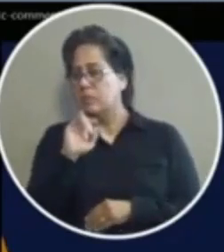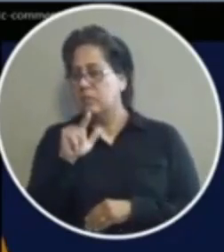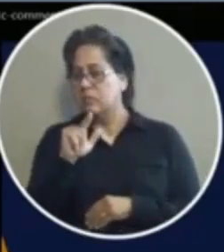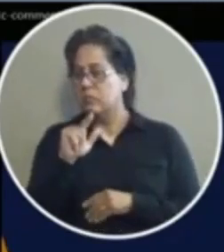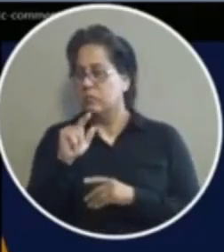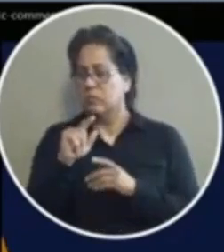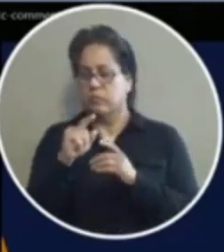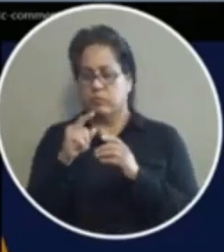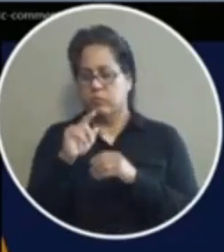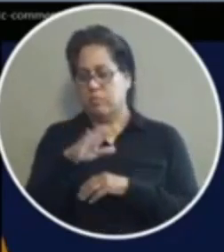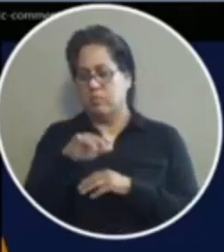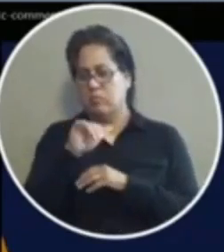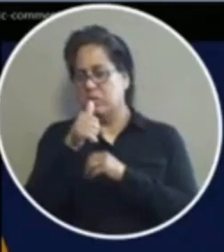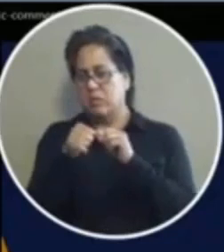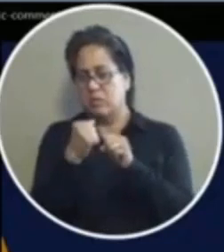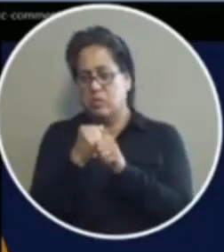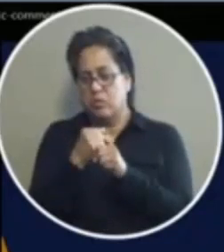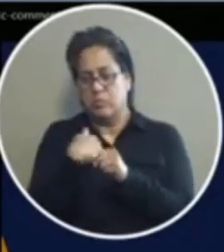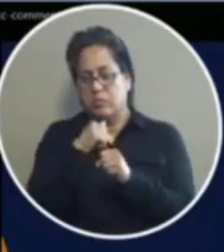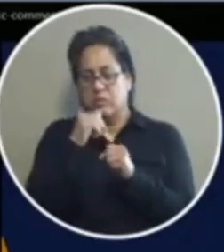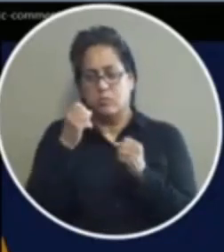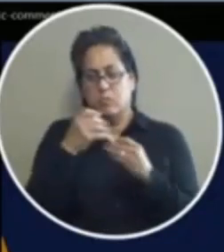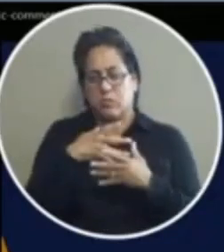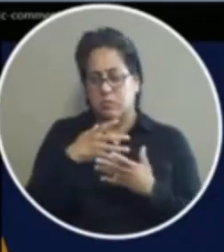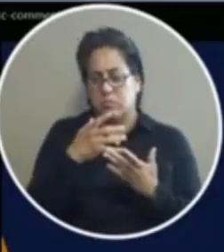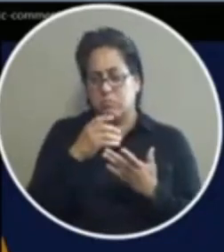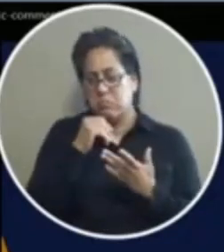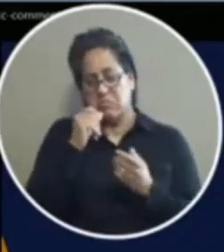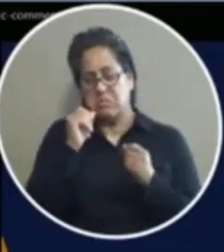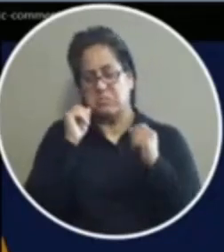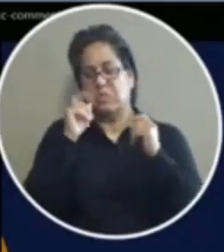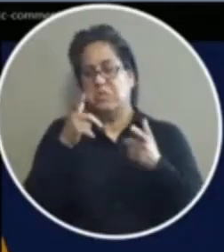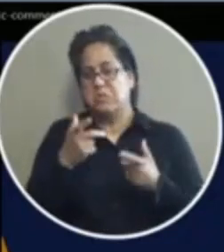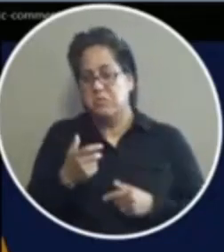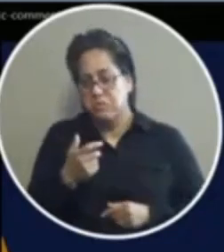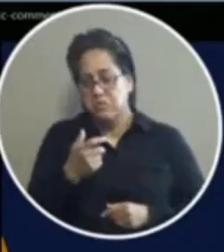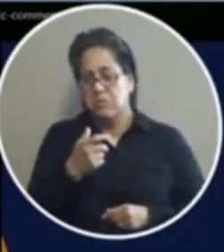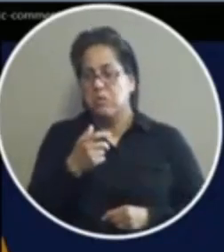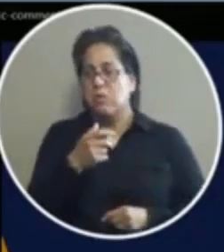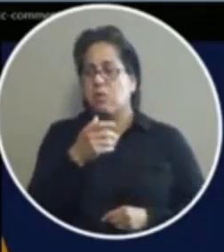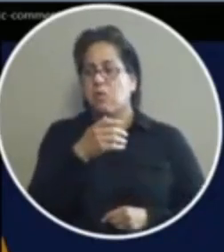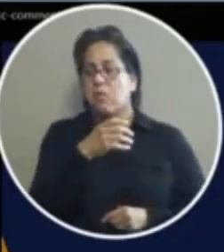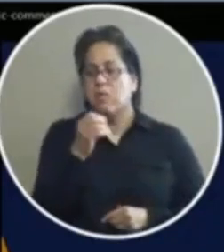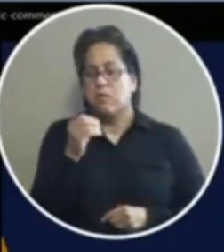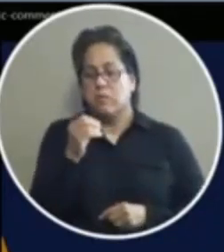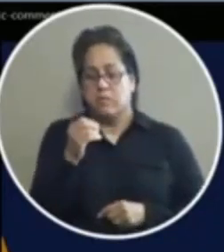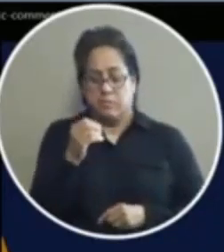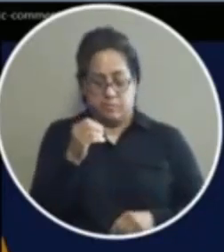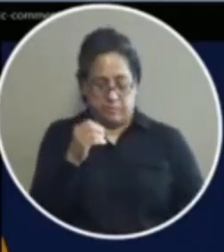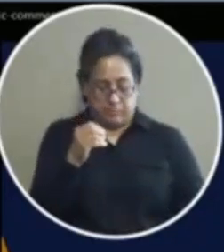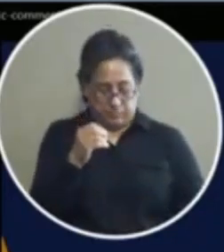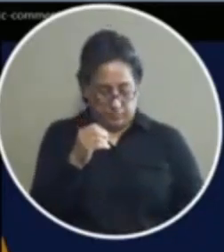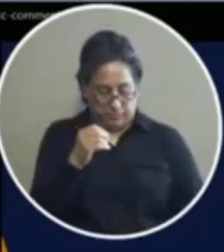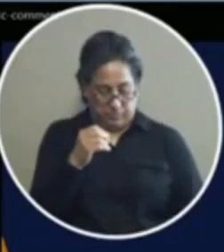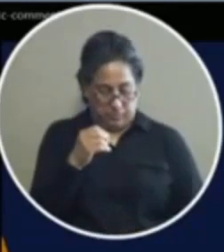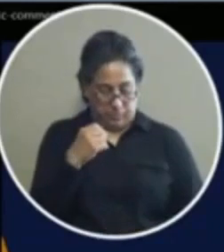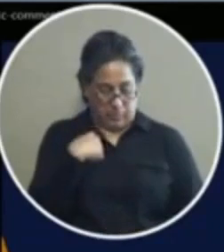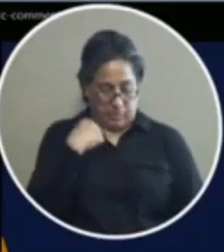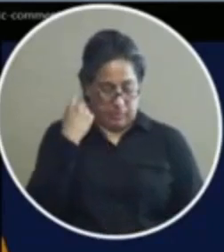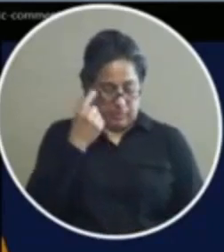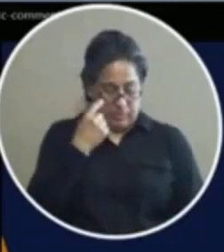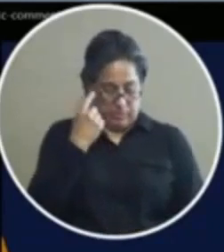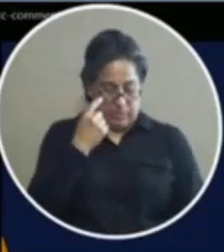for a decade so it's not not surprising um to me at this point uh and i think